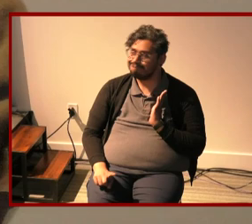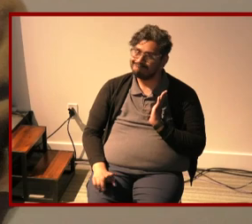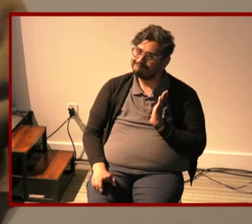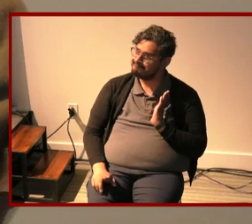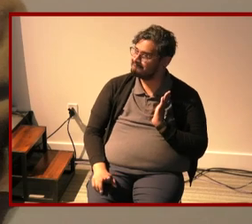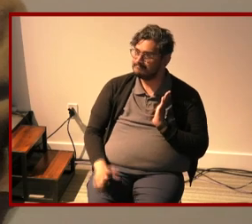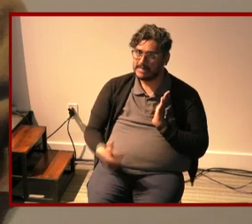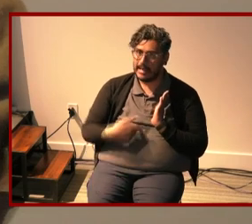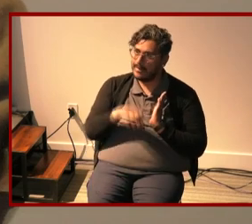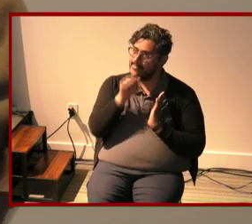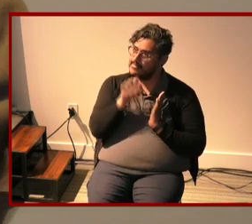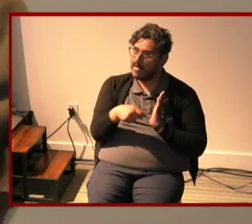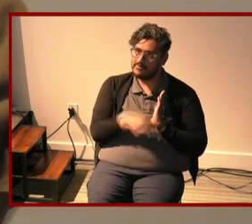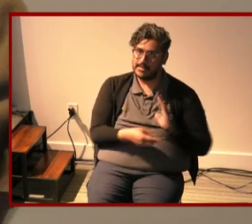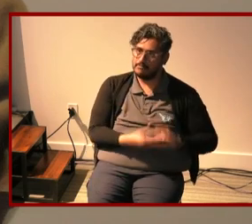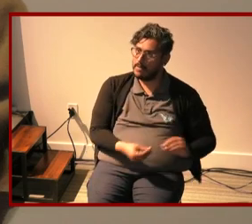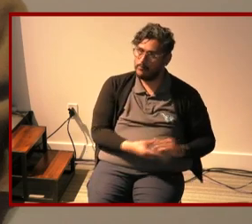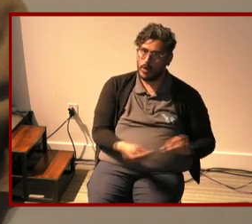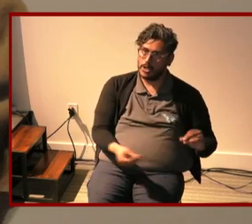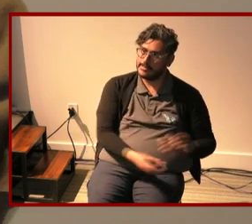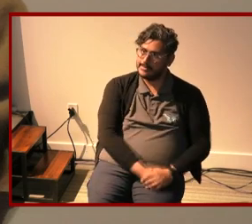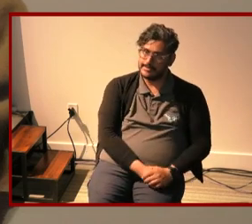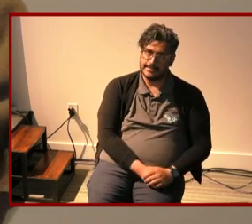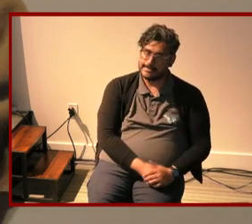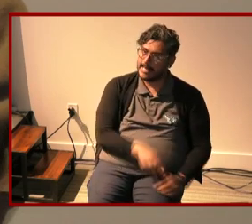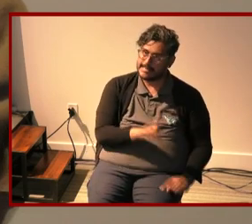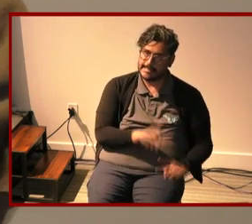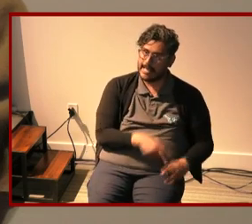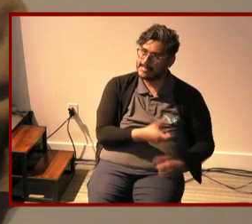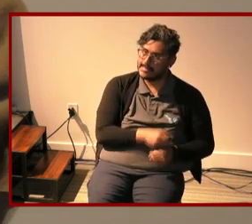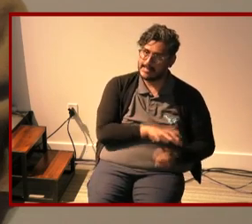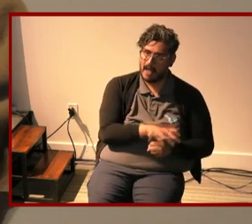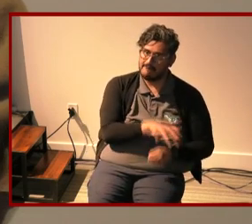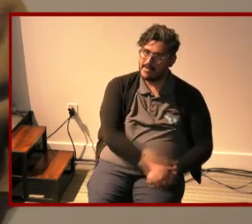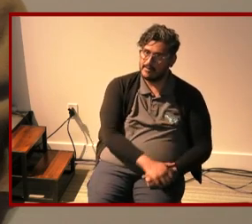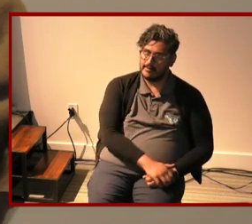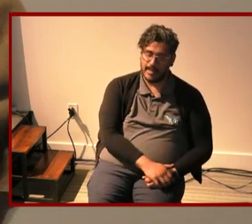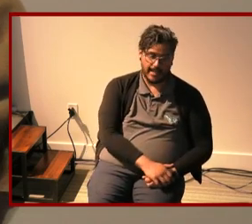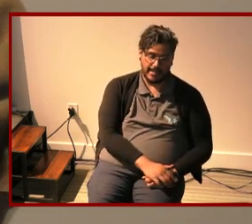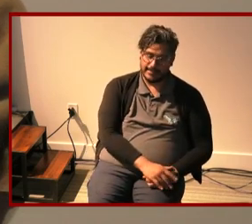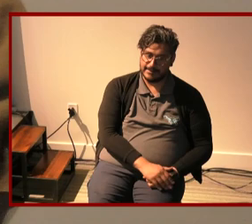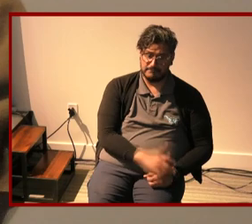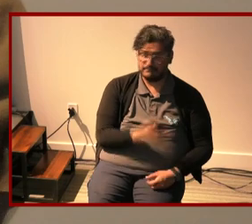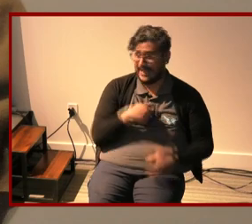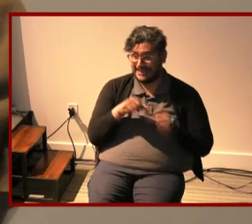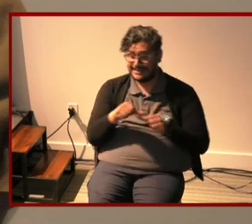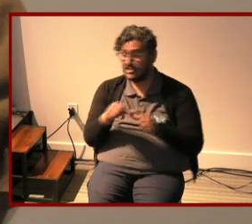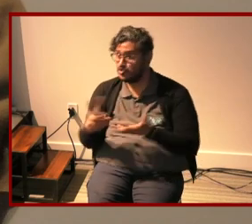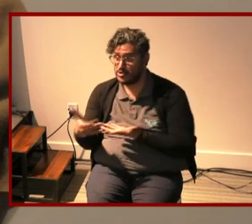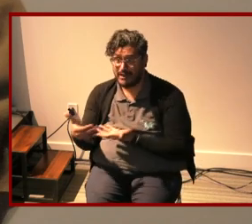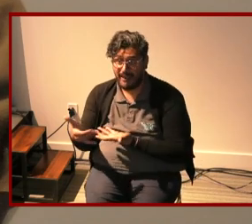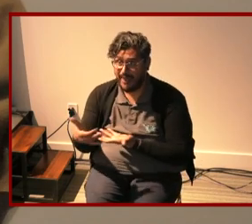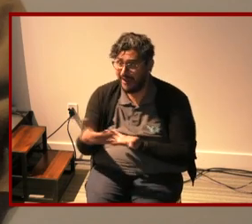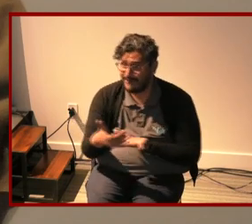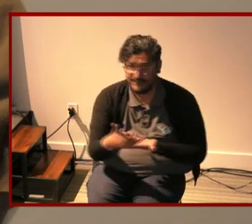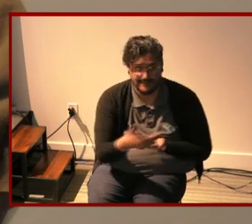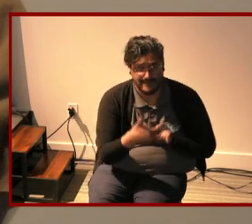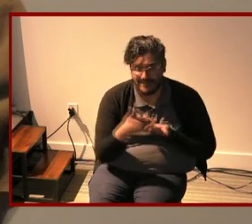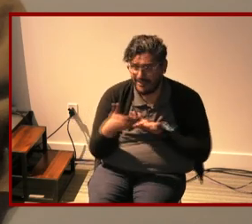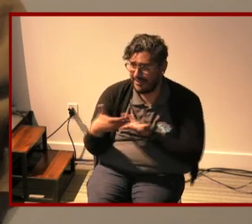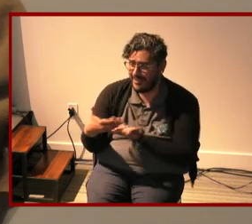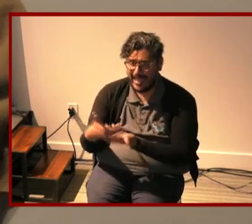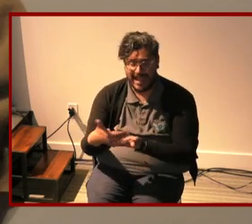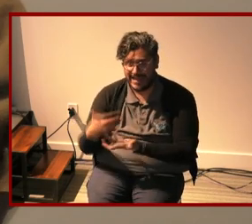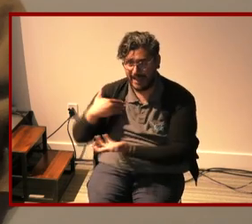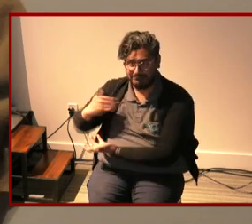enough of these memoirs and um i i continue to collect them i continue to build this